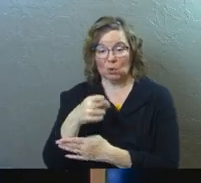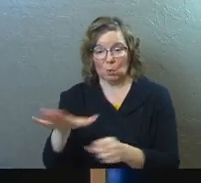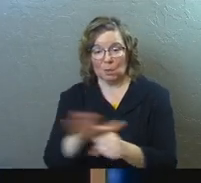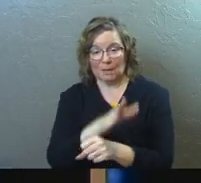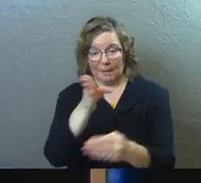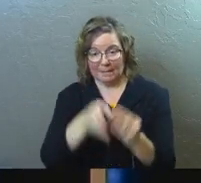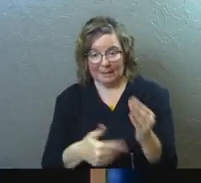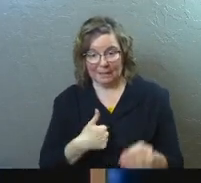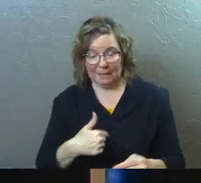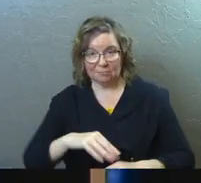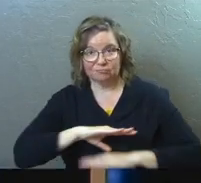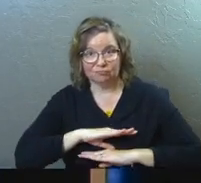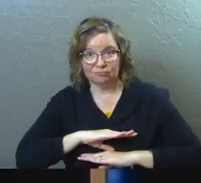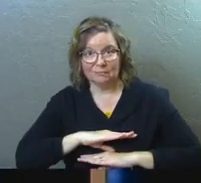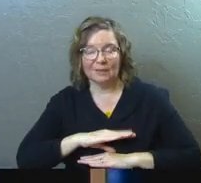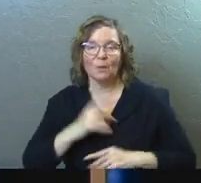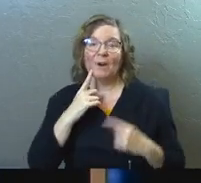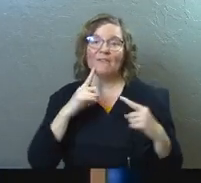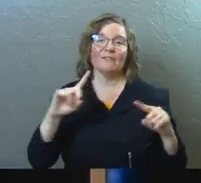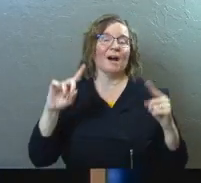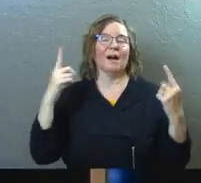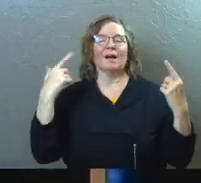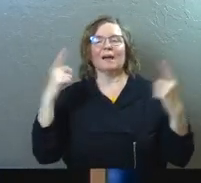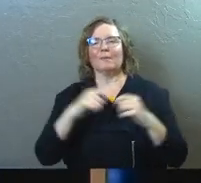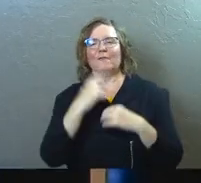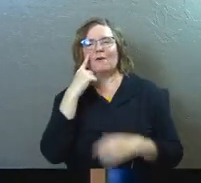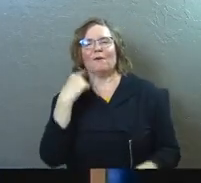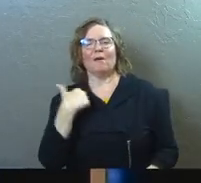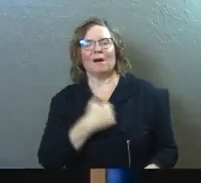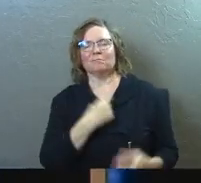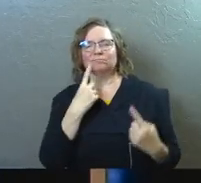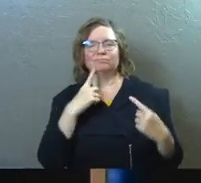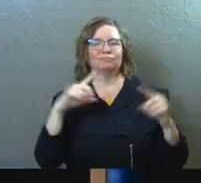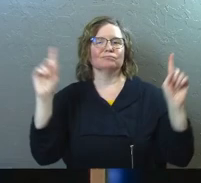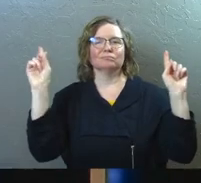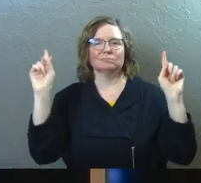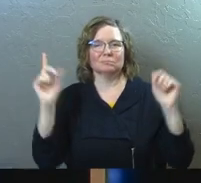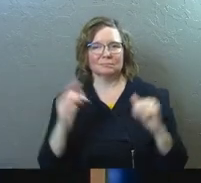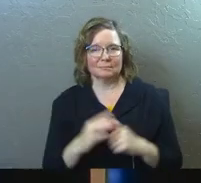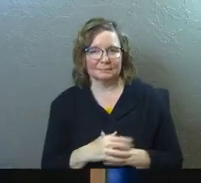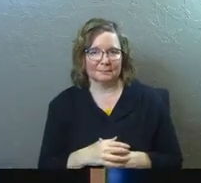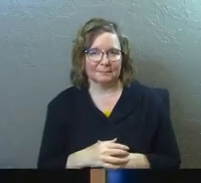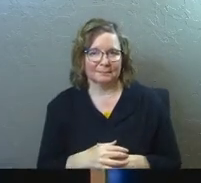have the you complete me moment. At last.